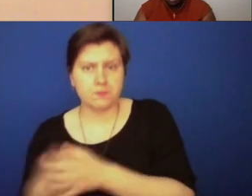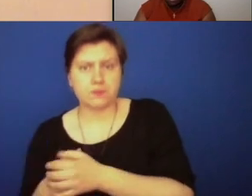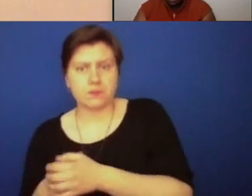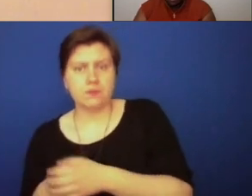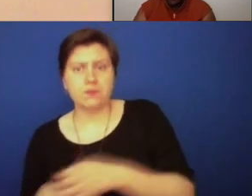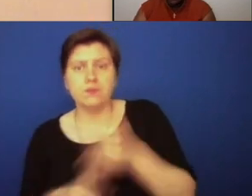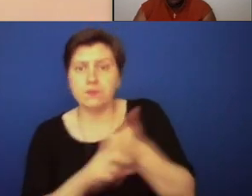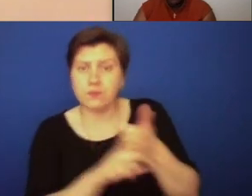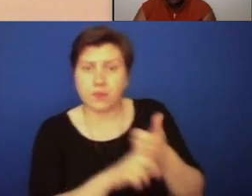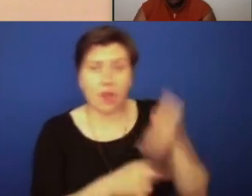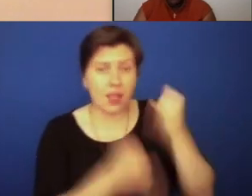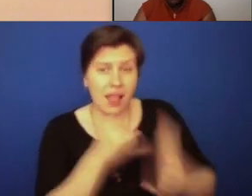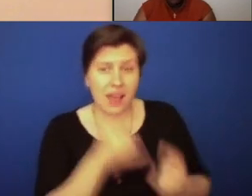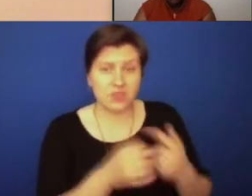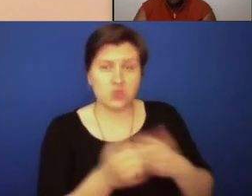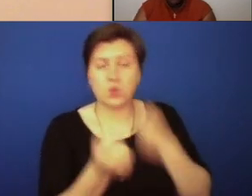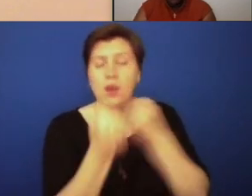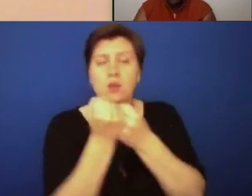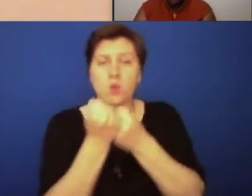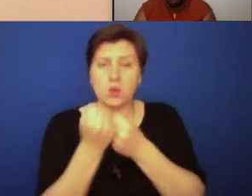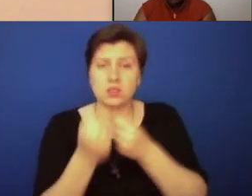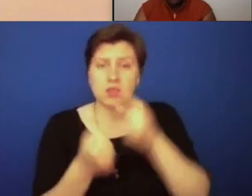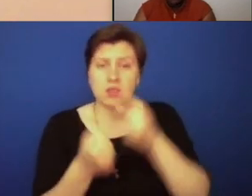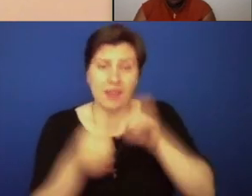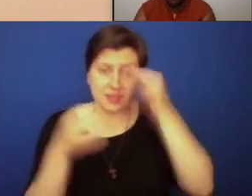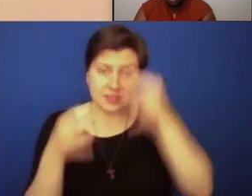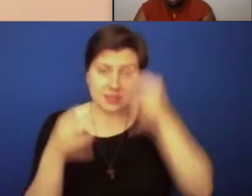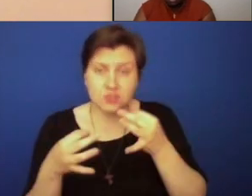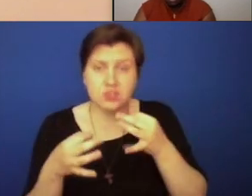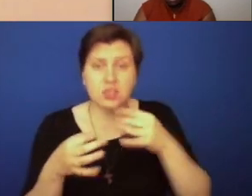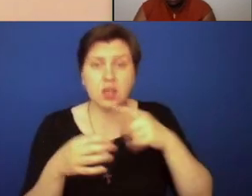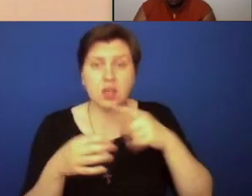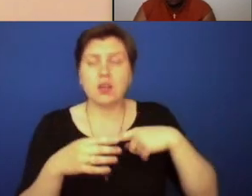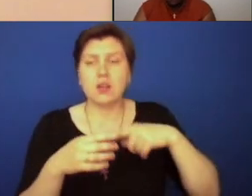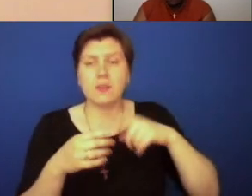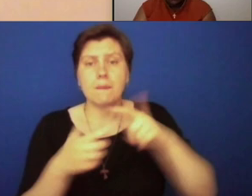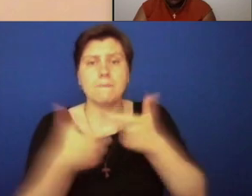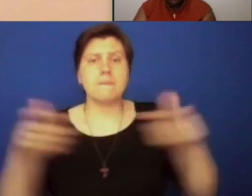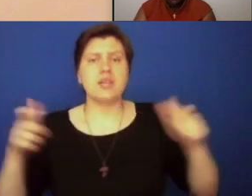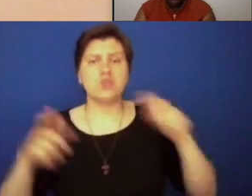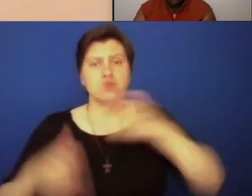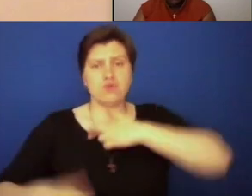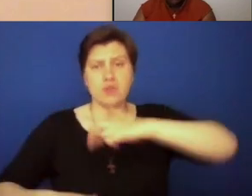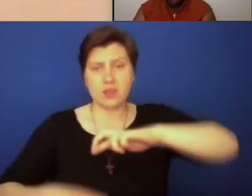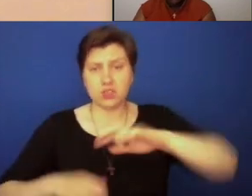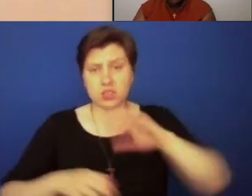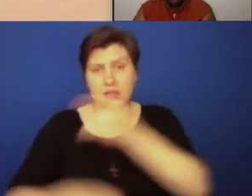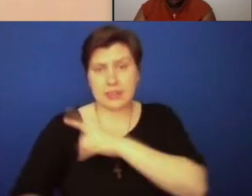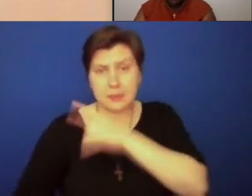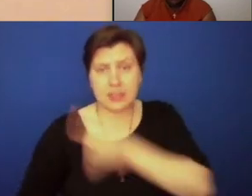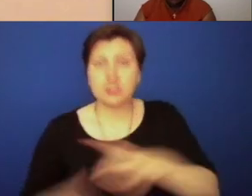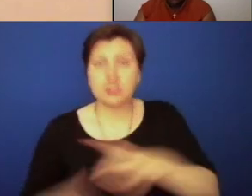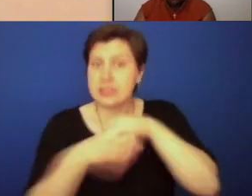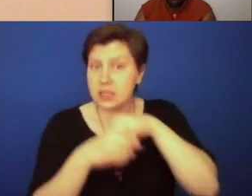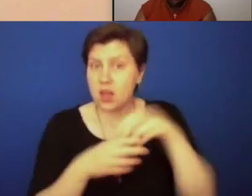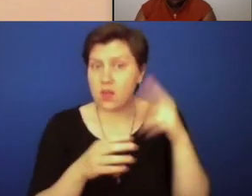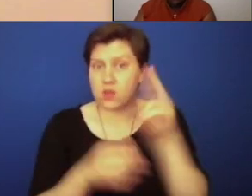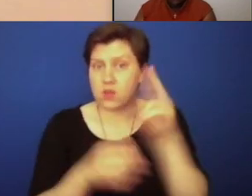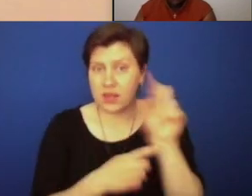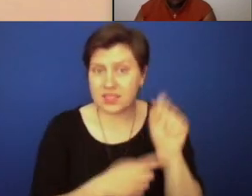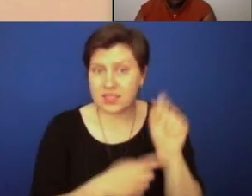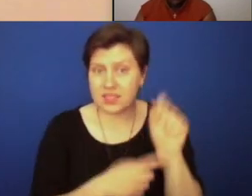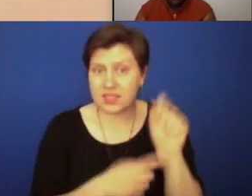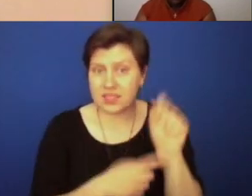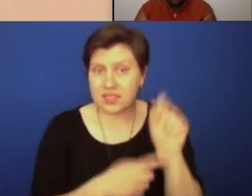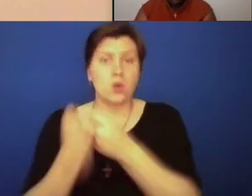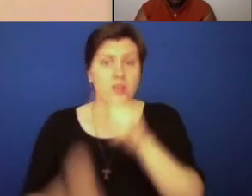the Brown decision. They wait four years. They're the last among the American, the major religion, religious denominations in the United States